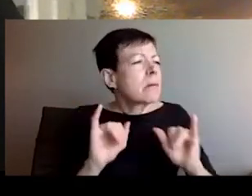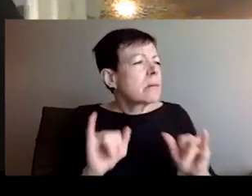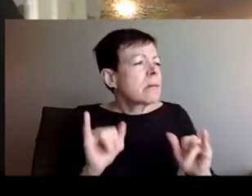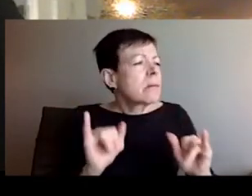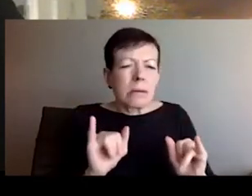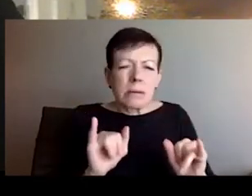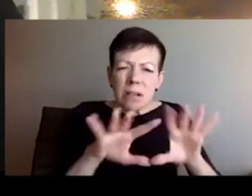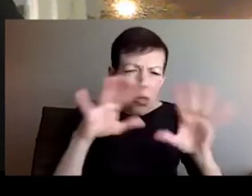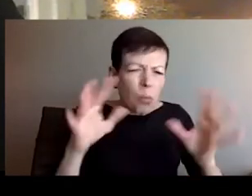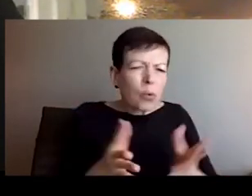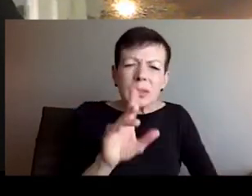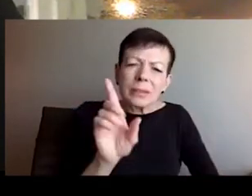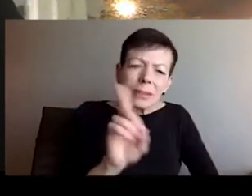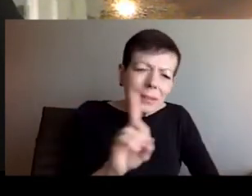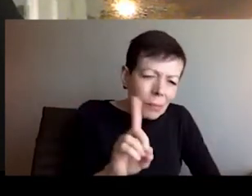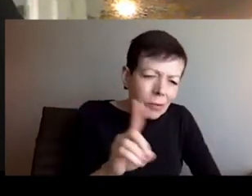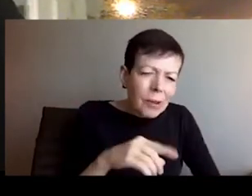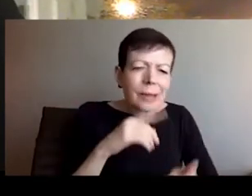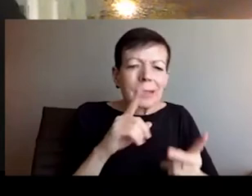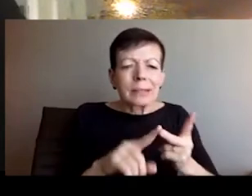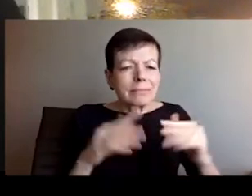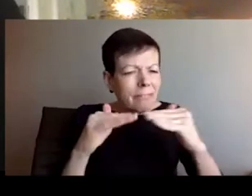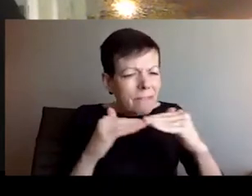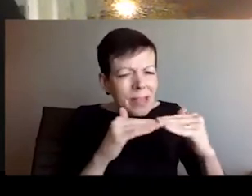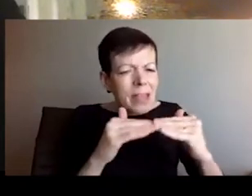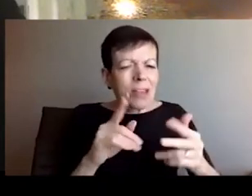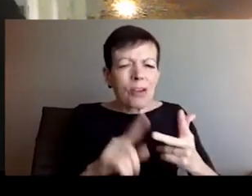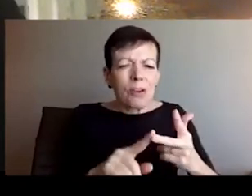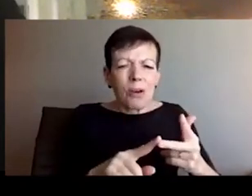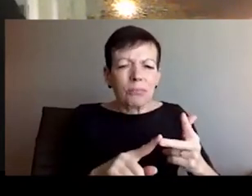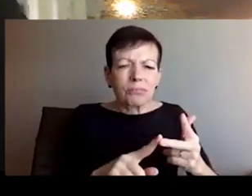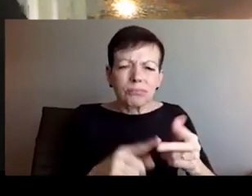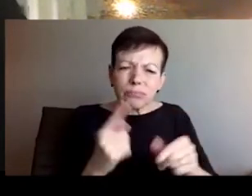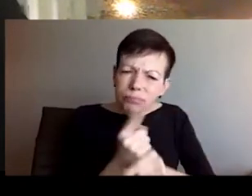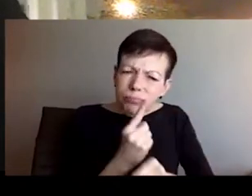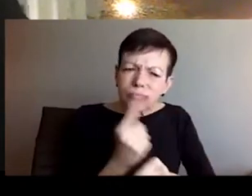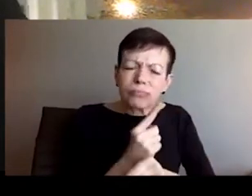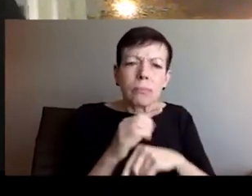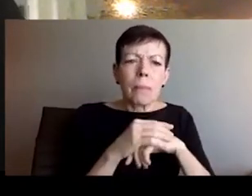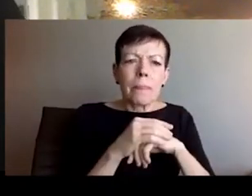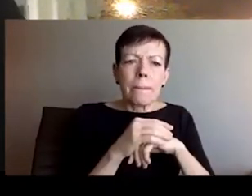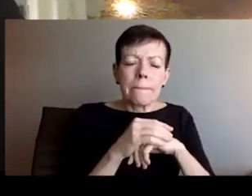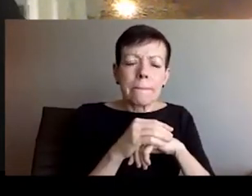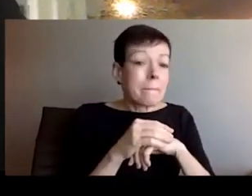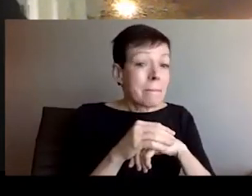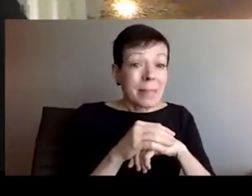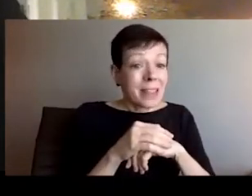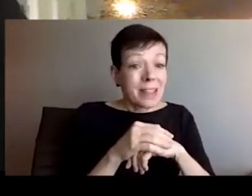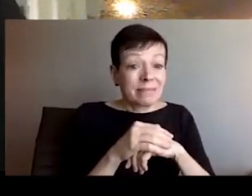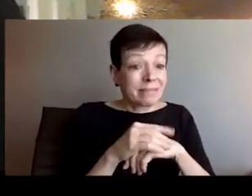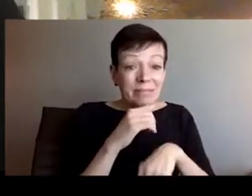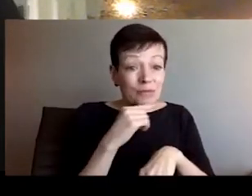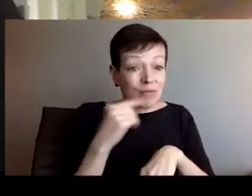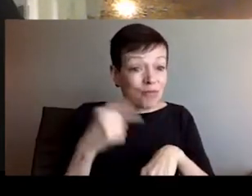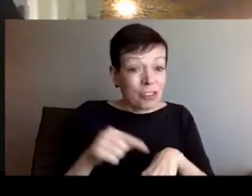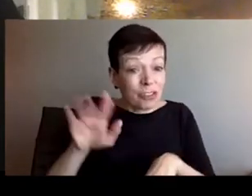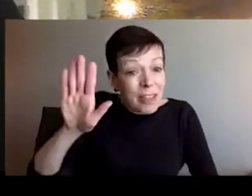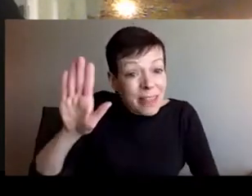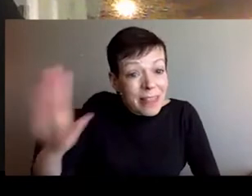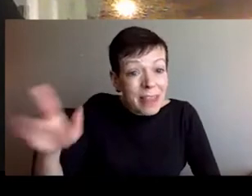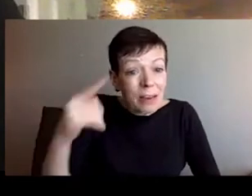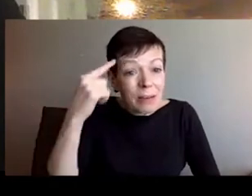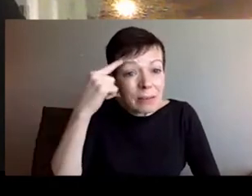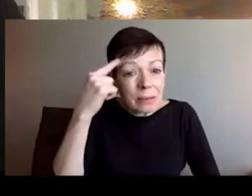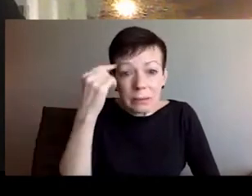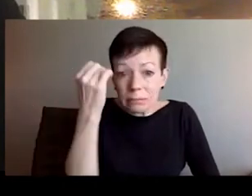were provided now, when the war already started, if they would be provided in 2014, maybe all of